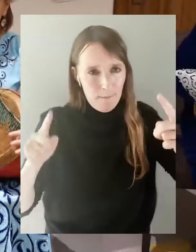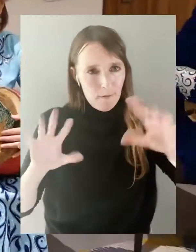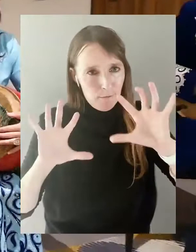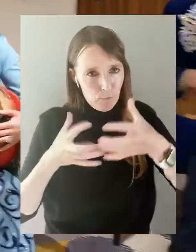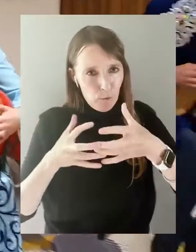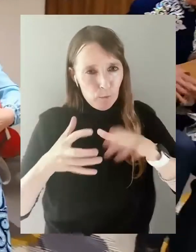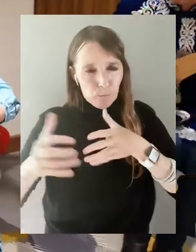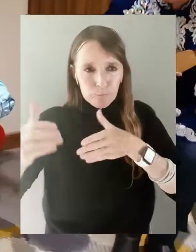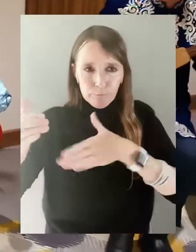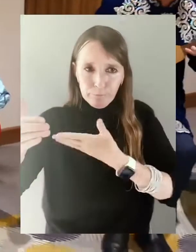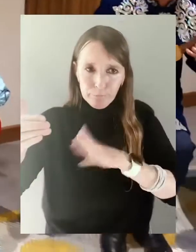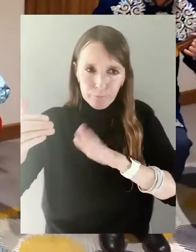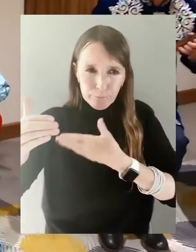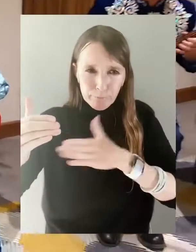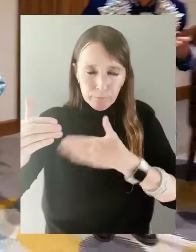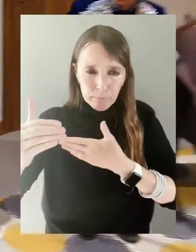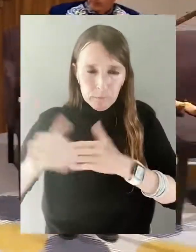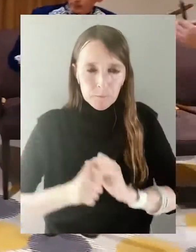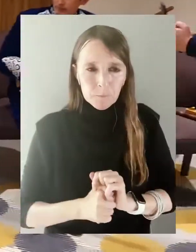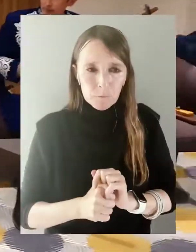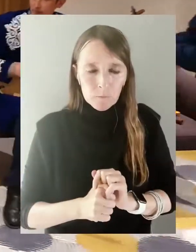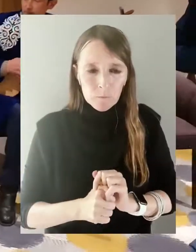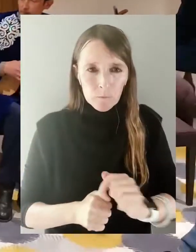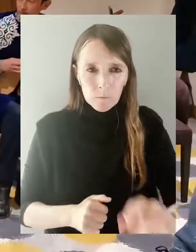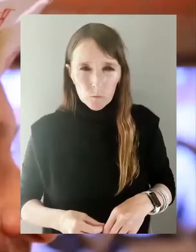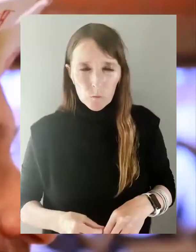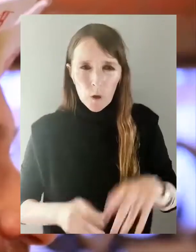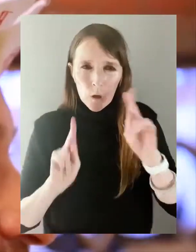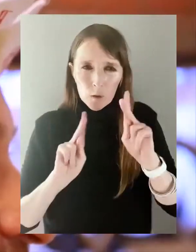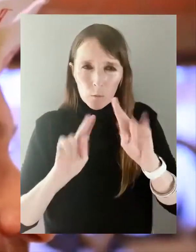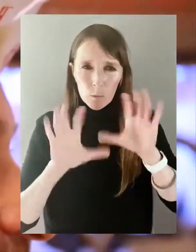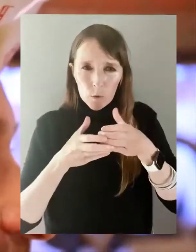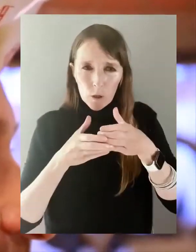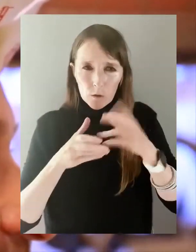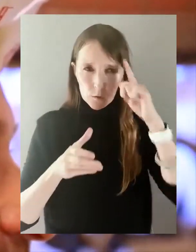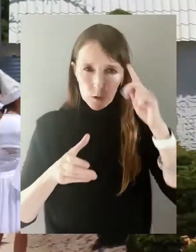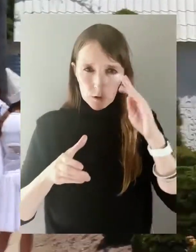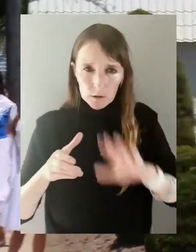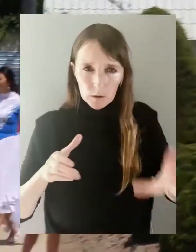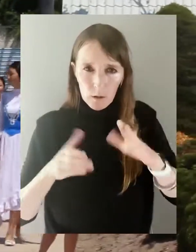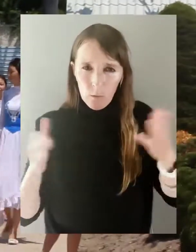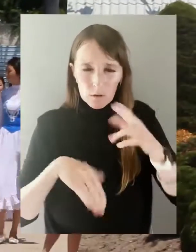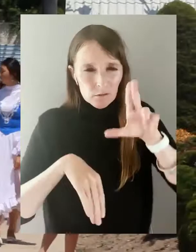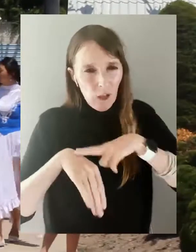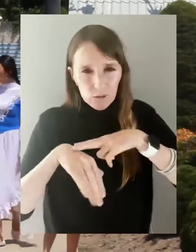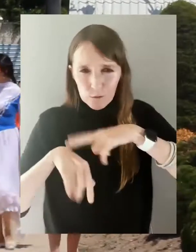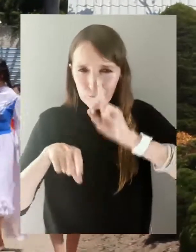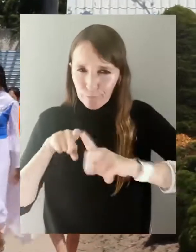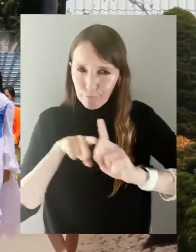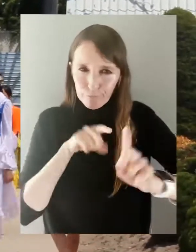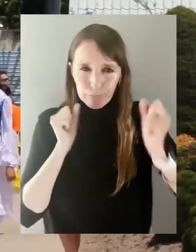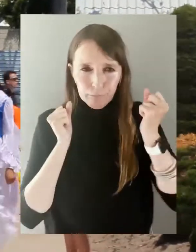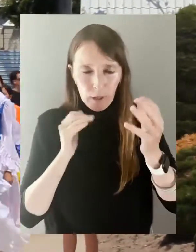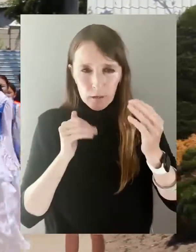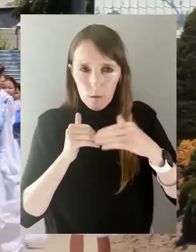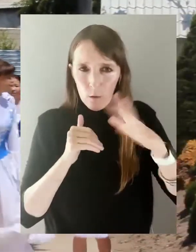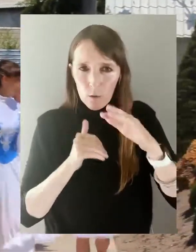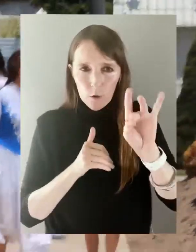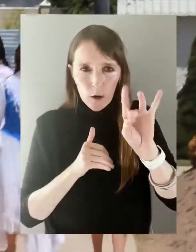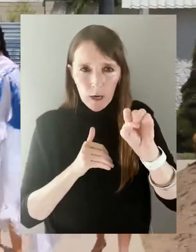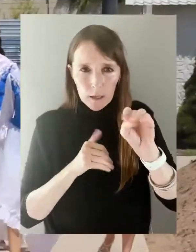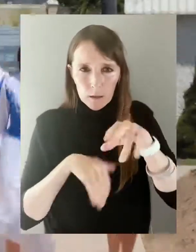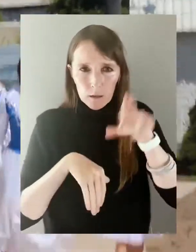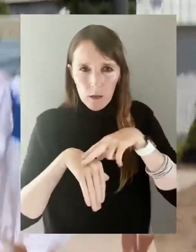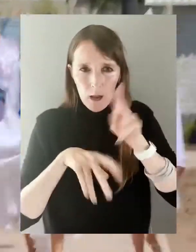instruments by famous Kyrgyz ensemble. The population of Kyrgyzstan is multinational. There are more than